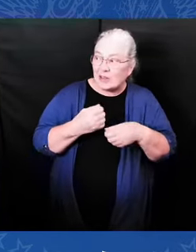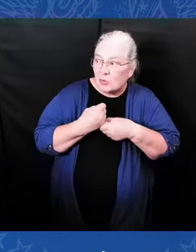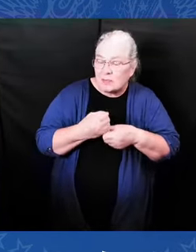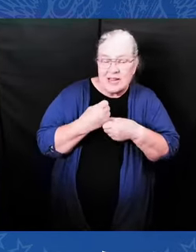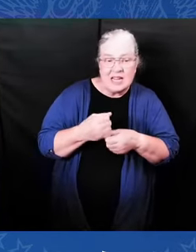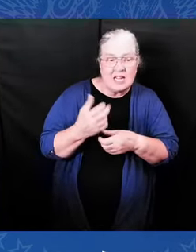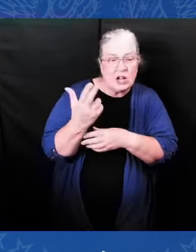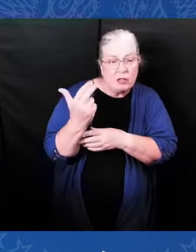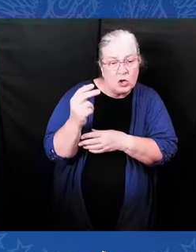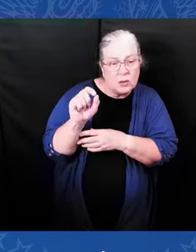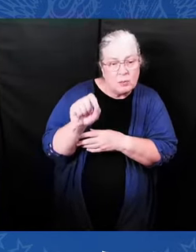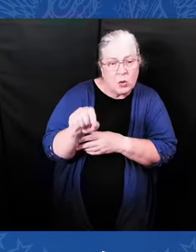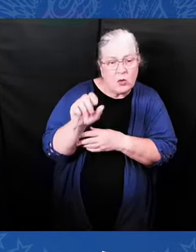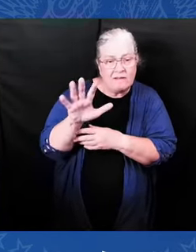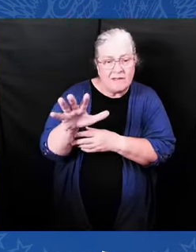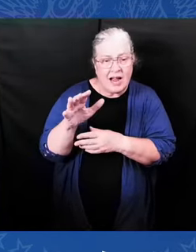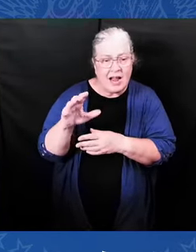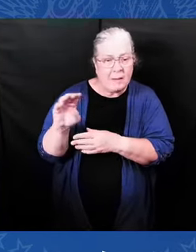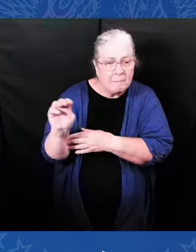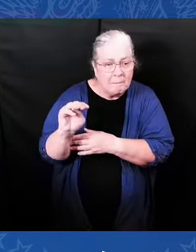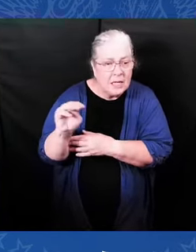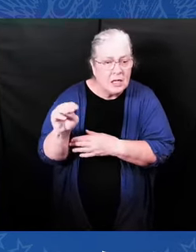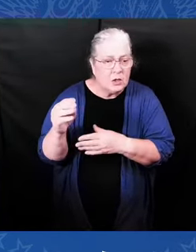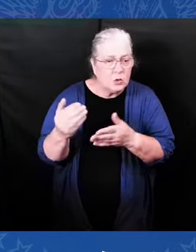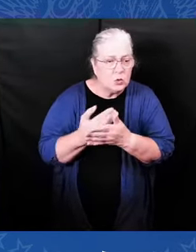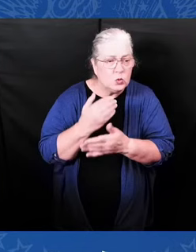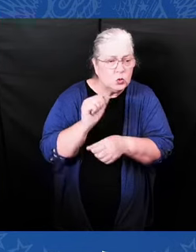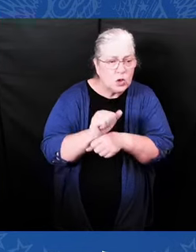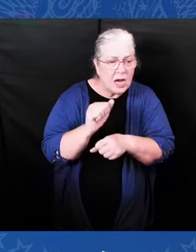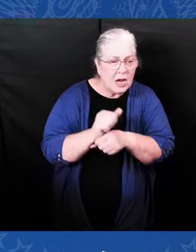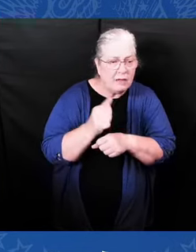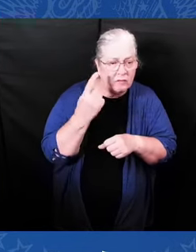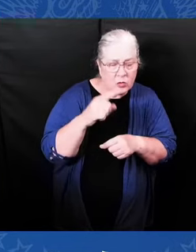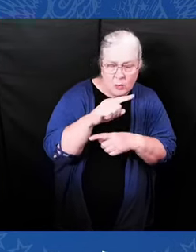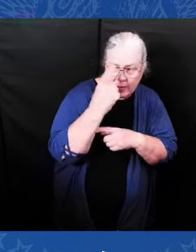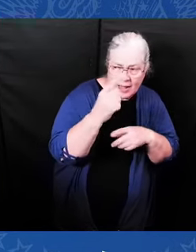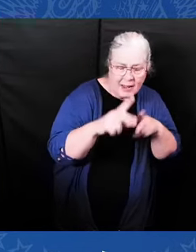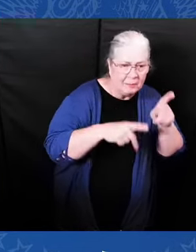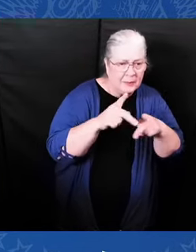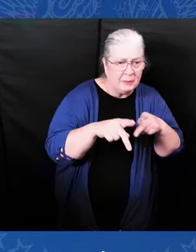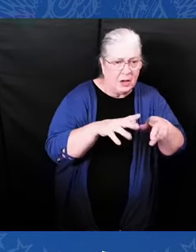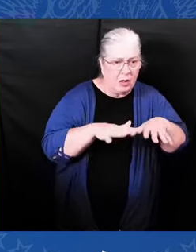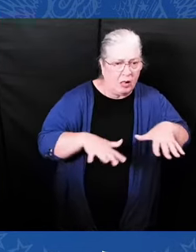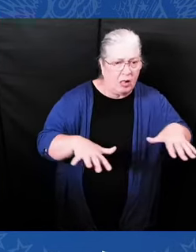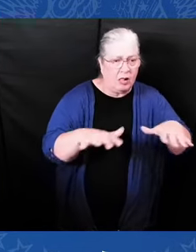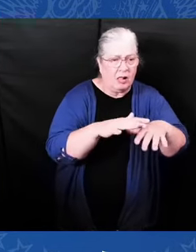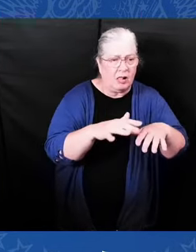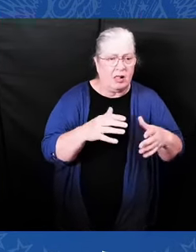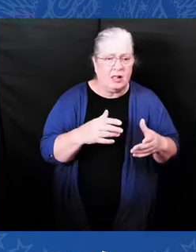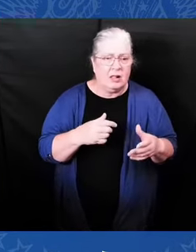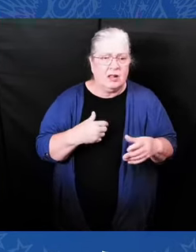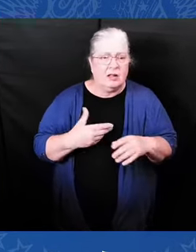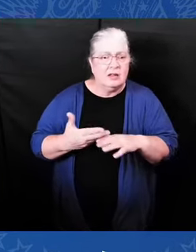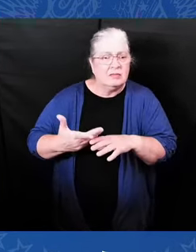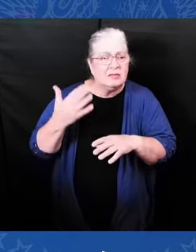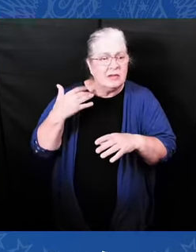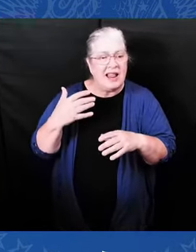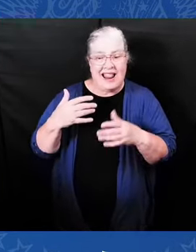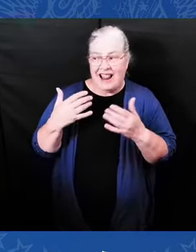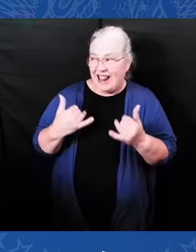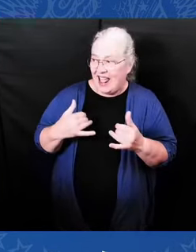reaching historic lows. Black small businesses starting up at a faster rate than any time in the last 25 years.